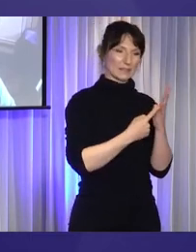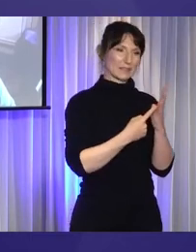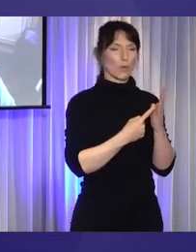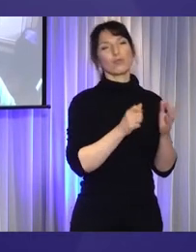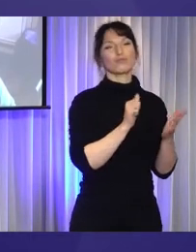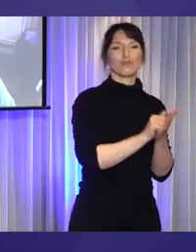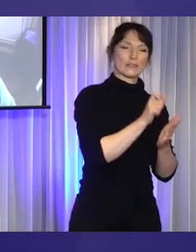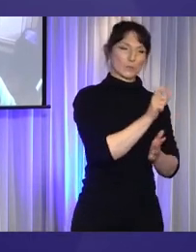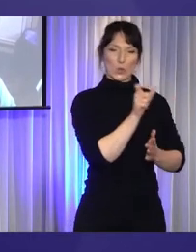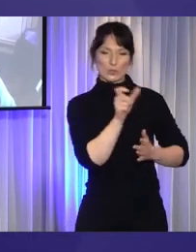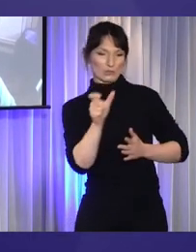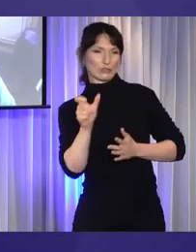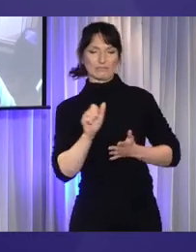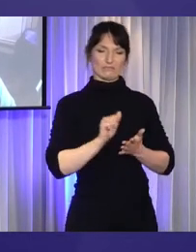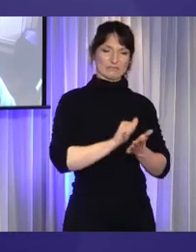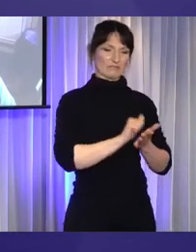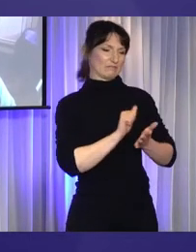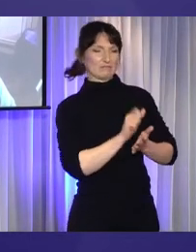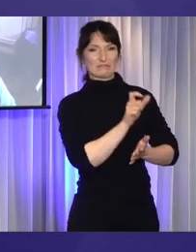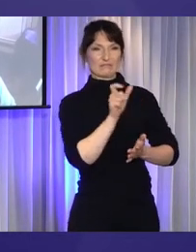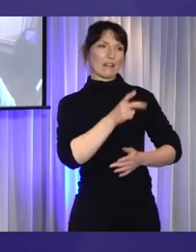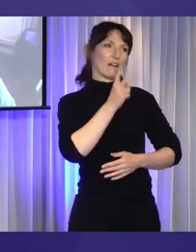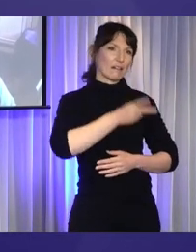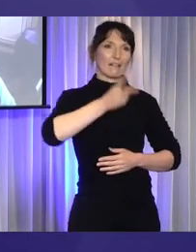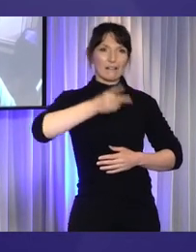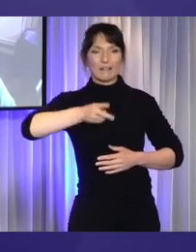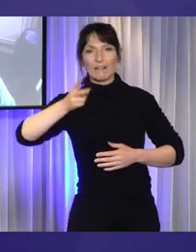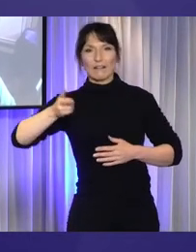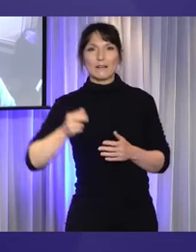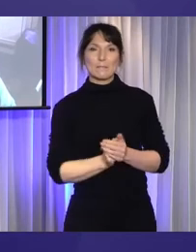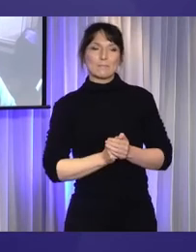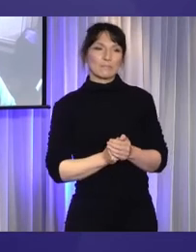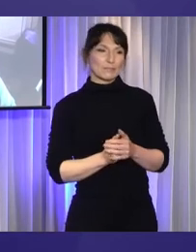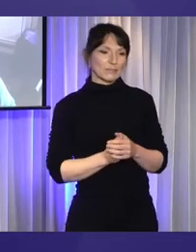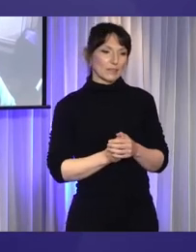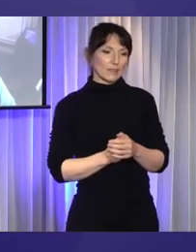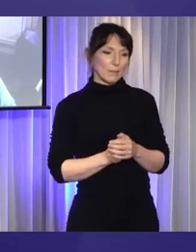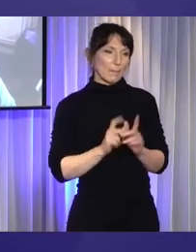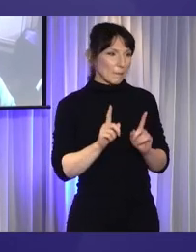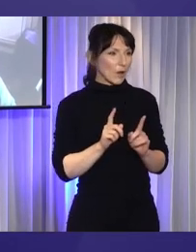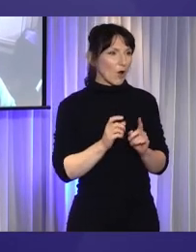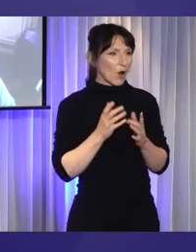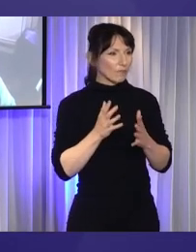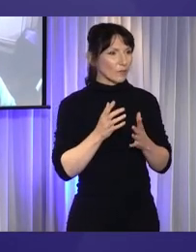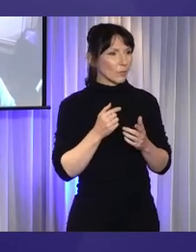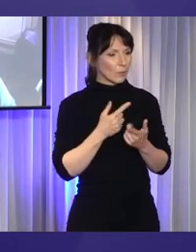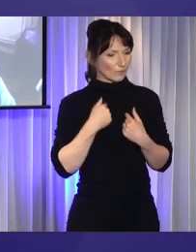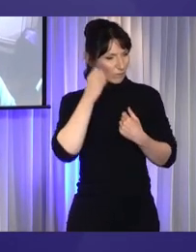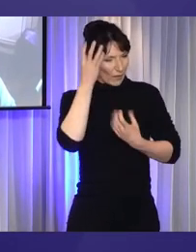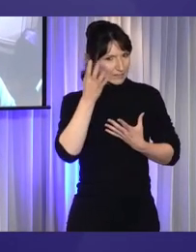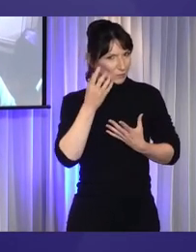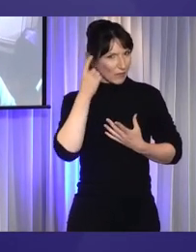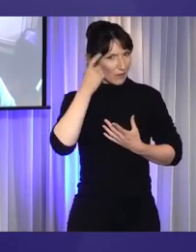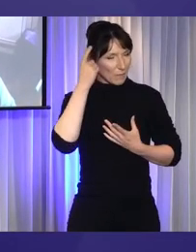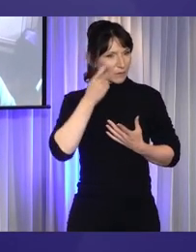hear and say over and over again. What we often forget to think about